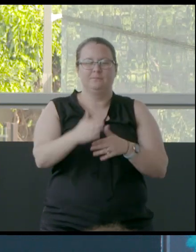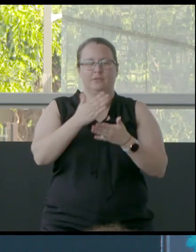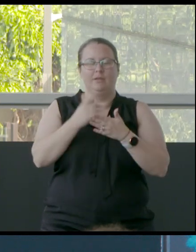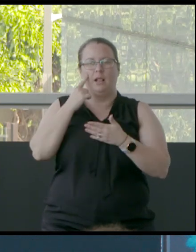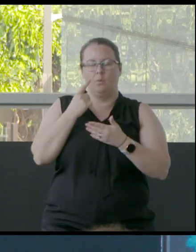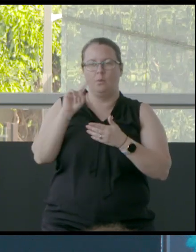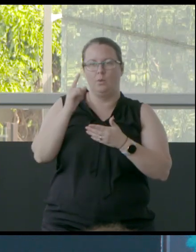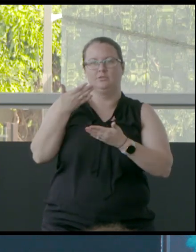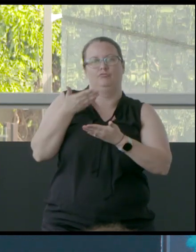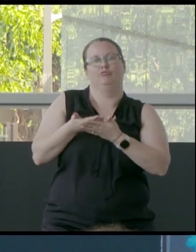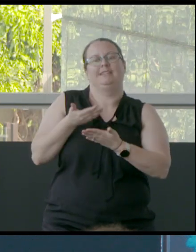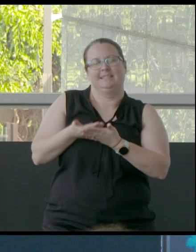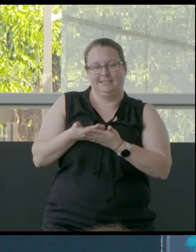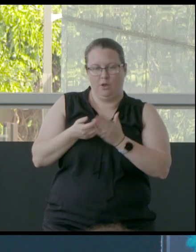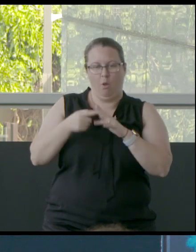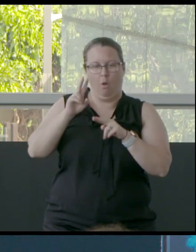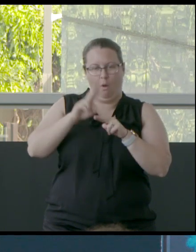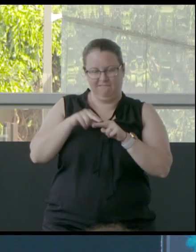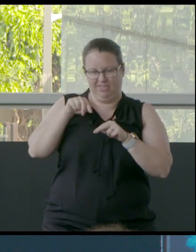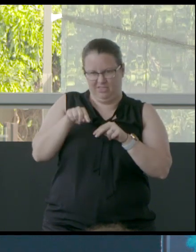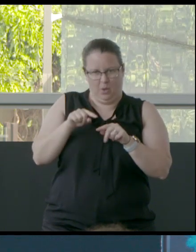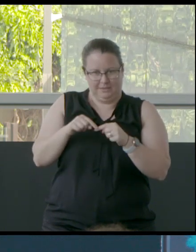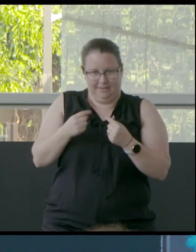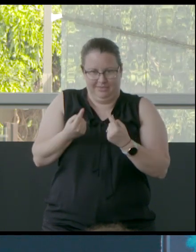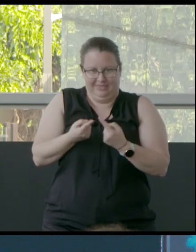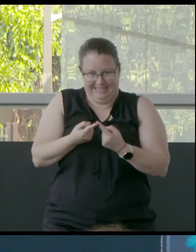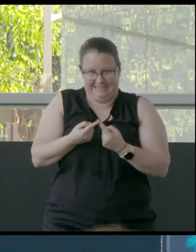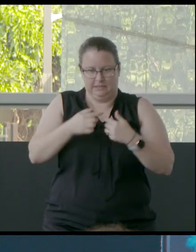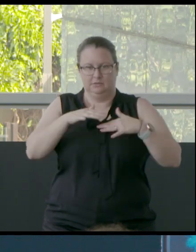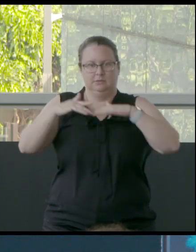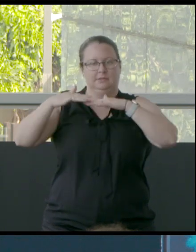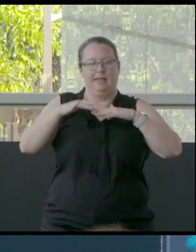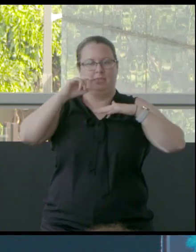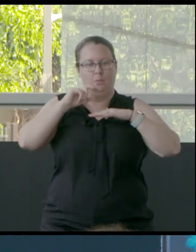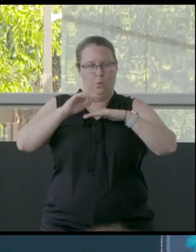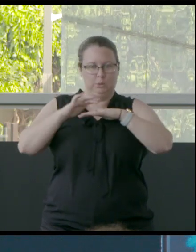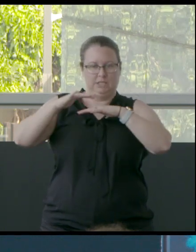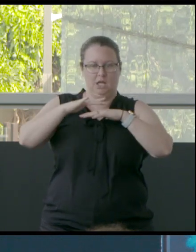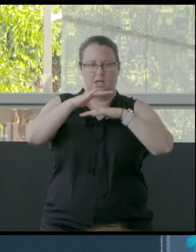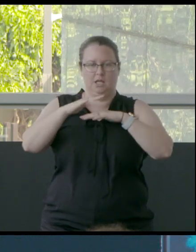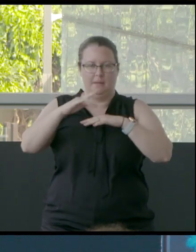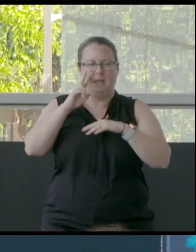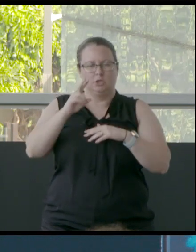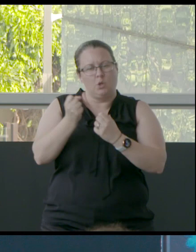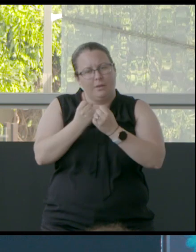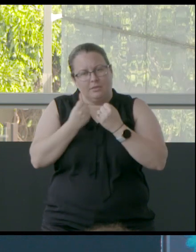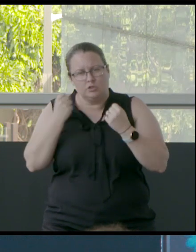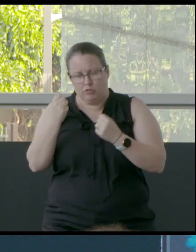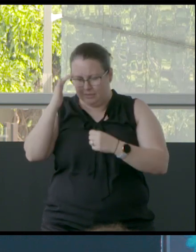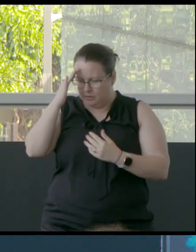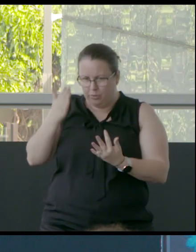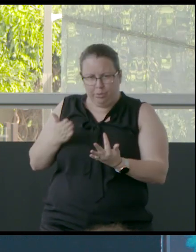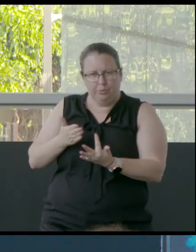resonance of those objects quivering in the water, but also showing resilience and strength of,